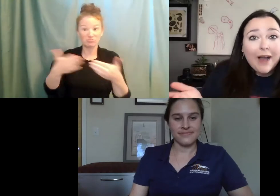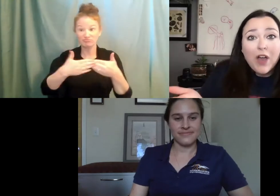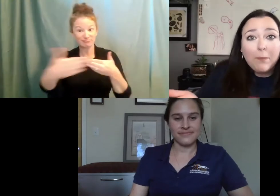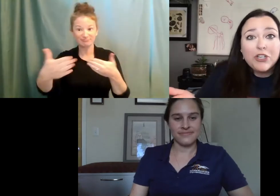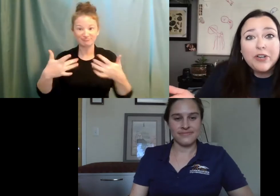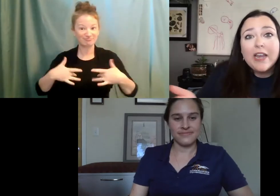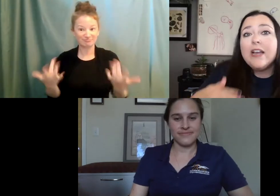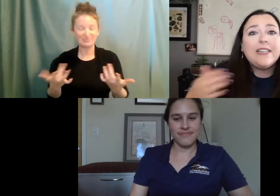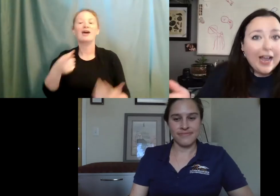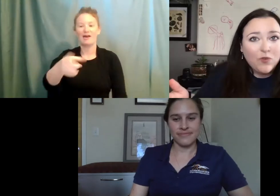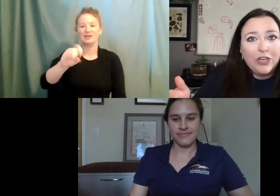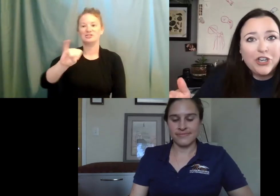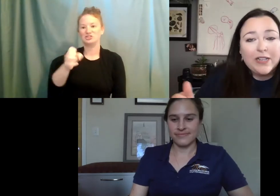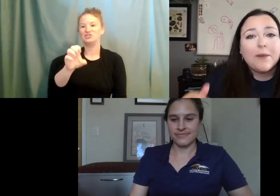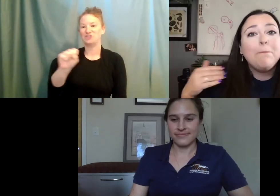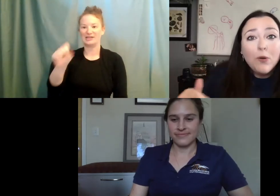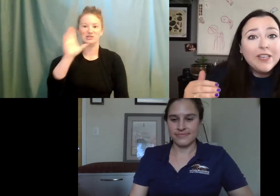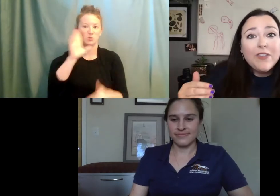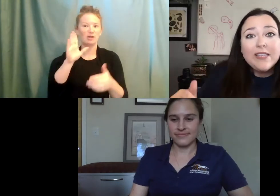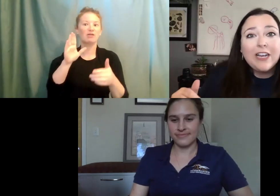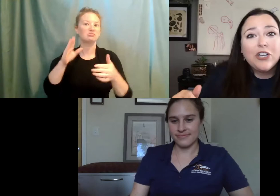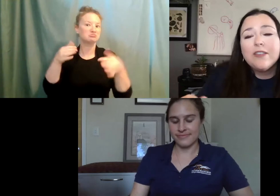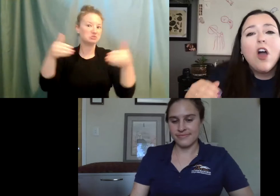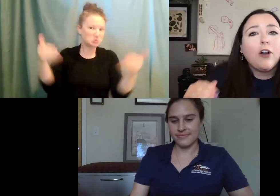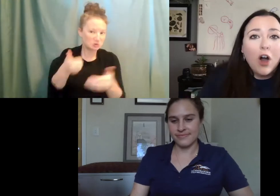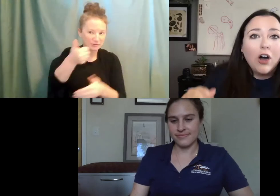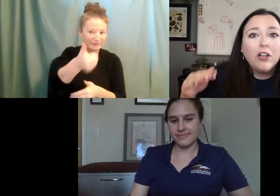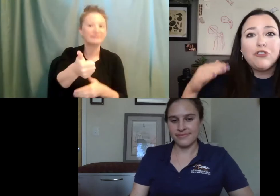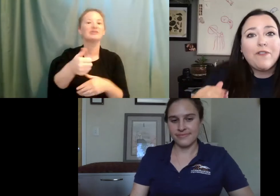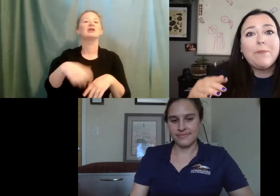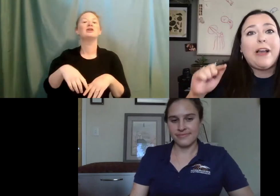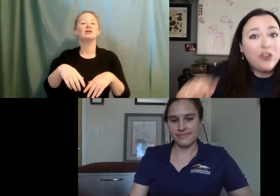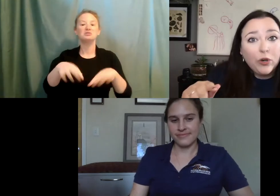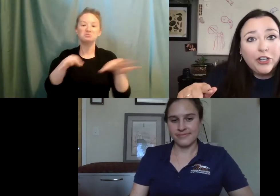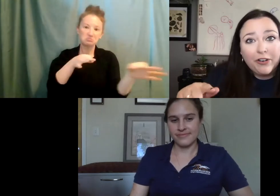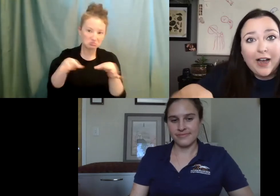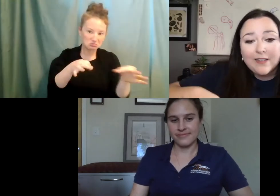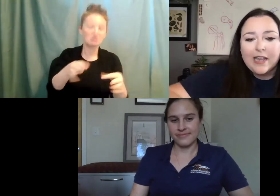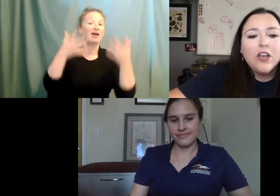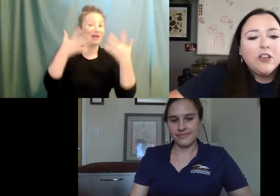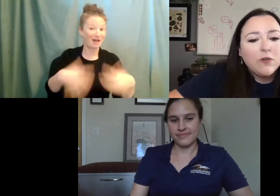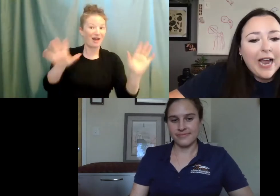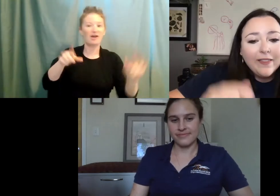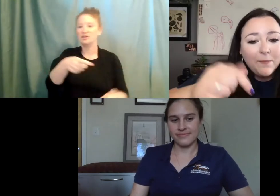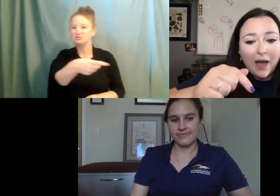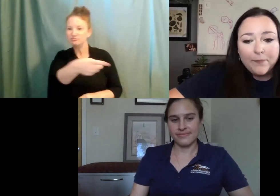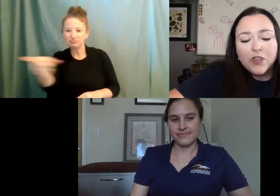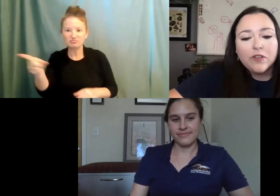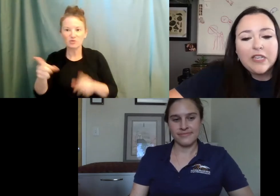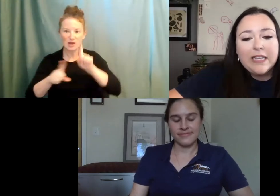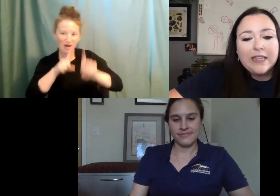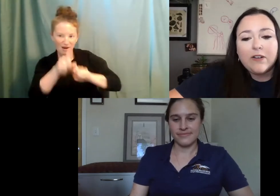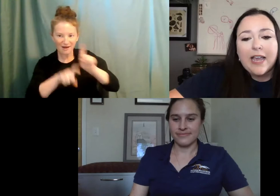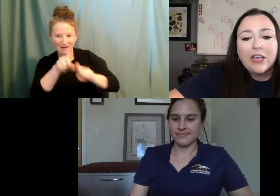you will have the opportunity to ask questions. Most of these sessions are all driven by your curiosity. So down at the bottom,